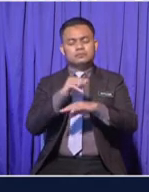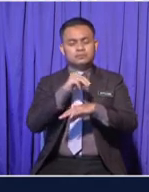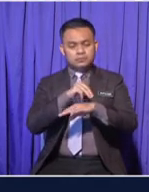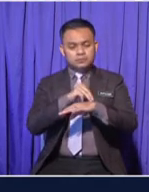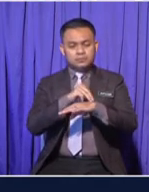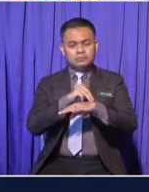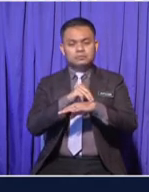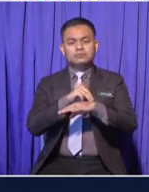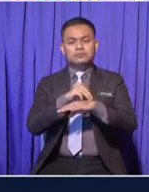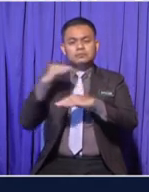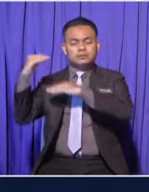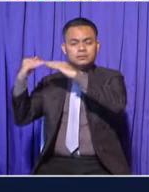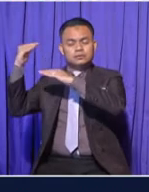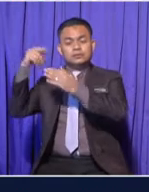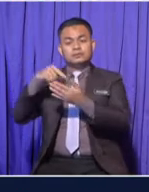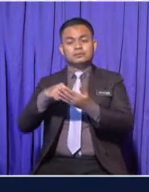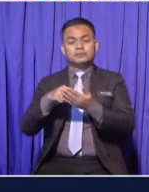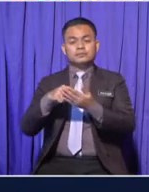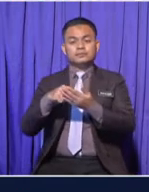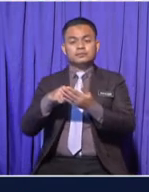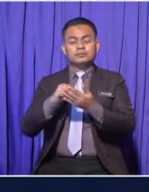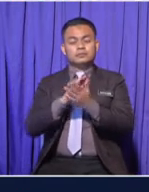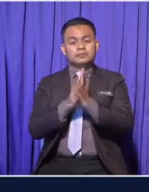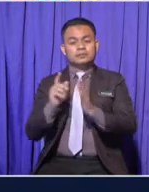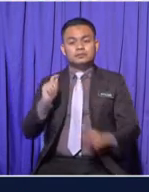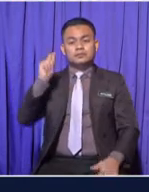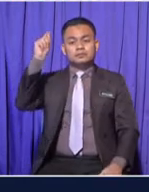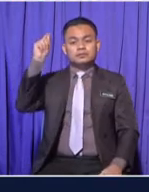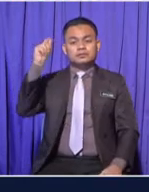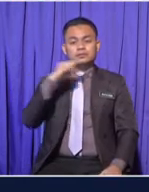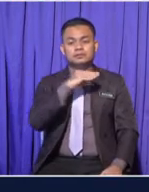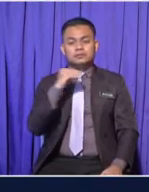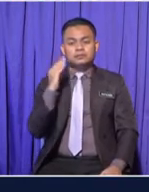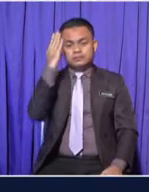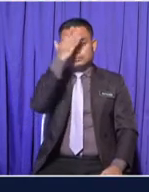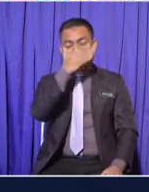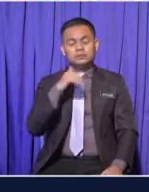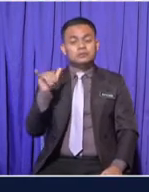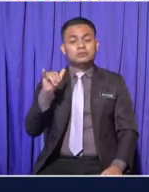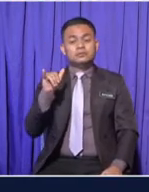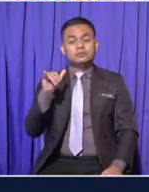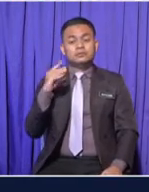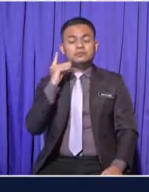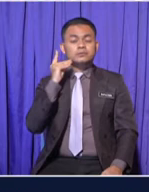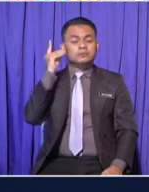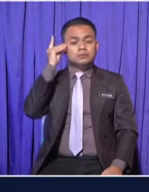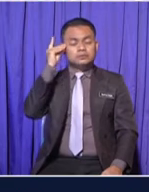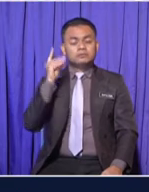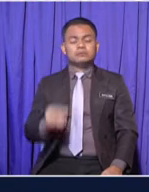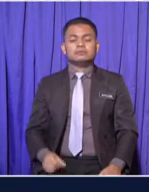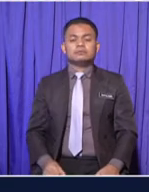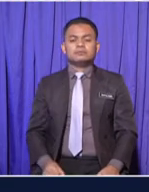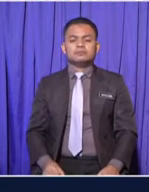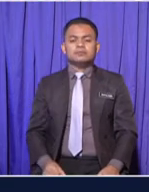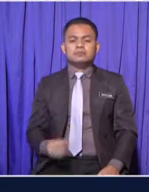They get taller and start to look more like adults How many